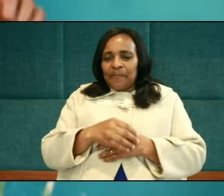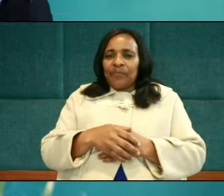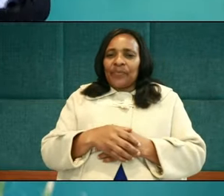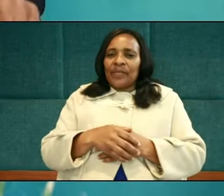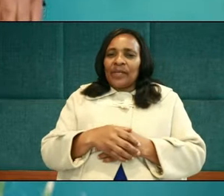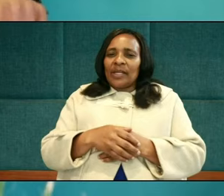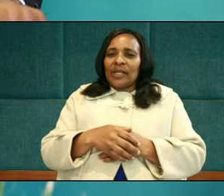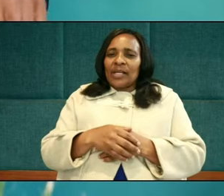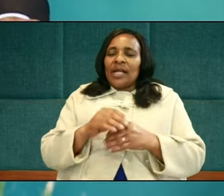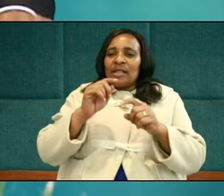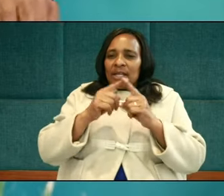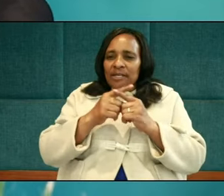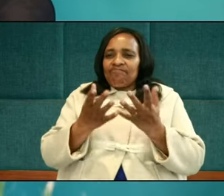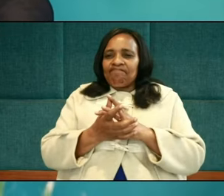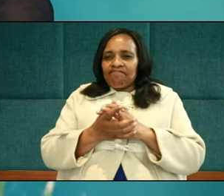serves